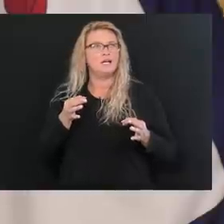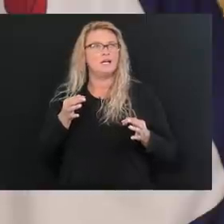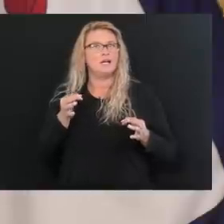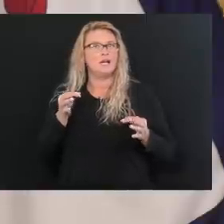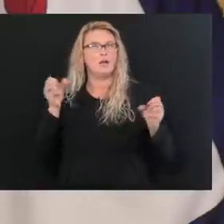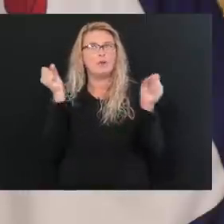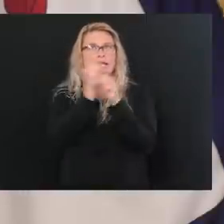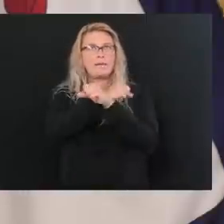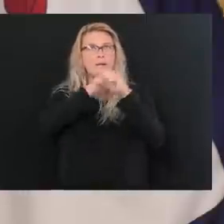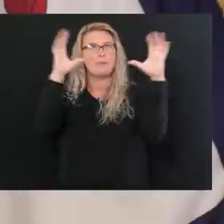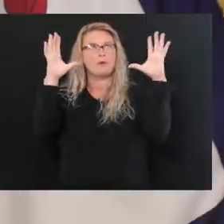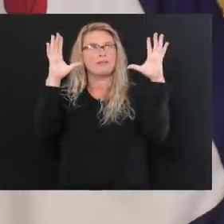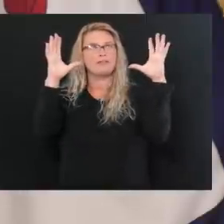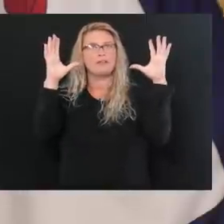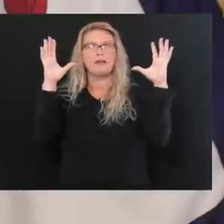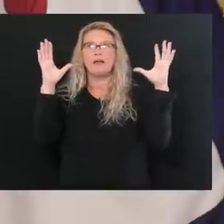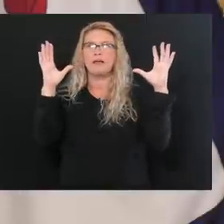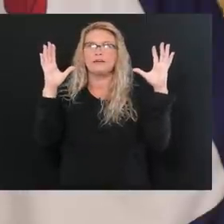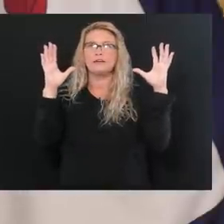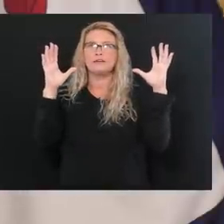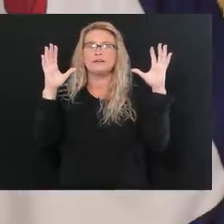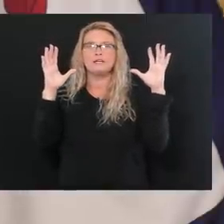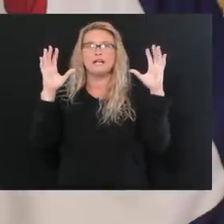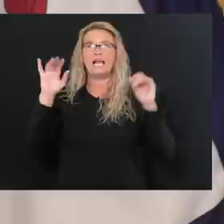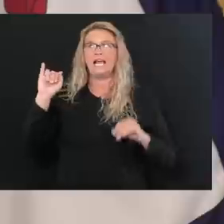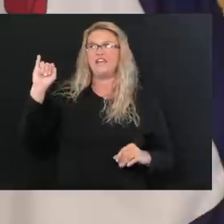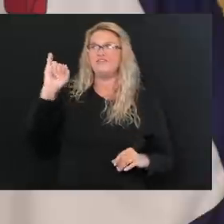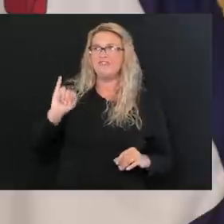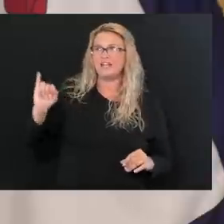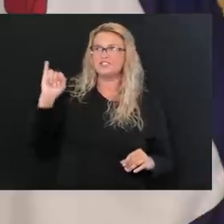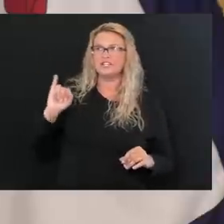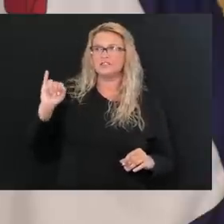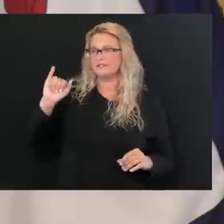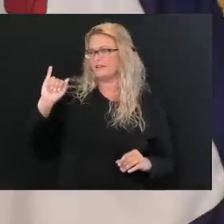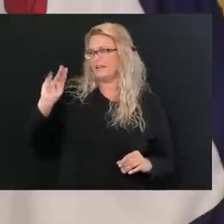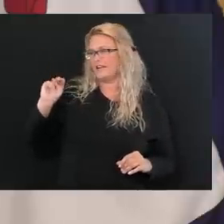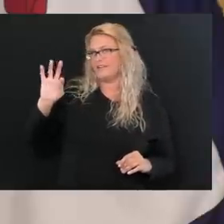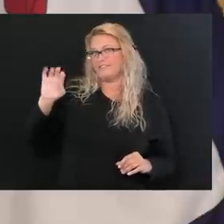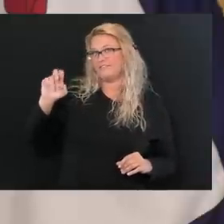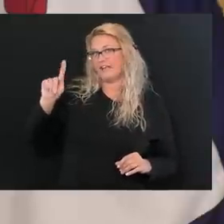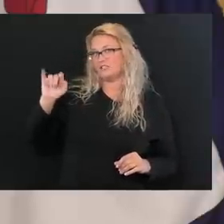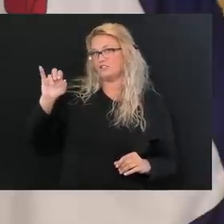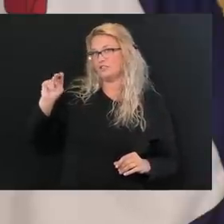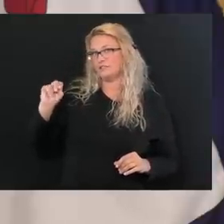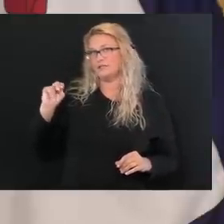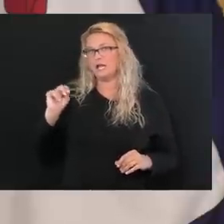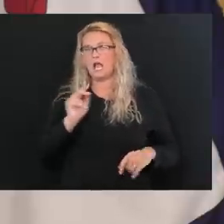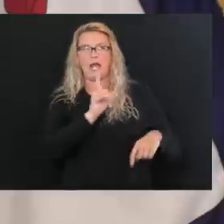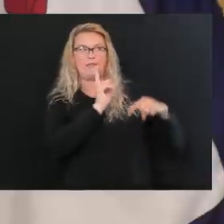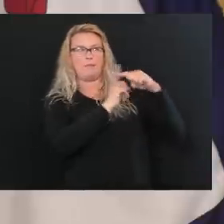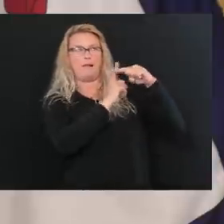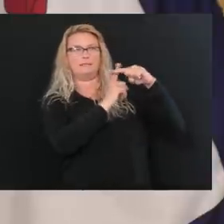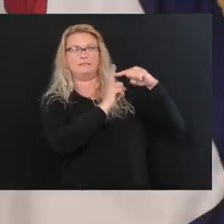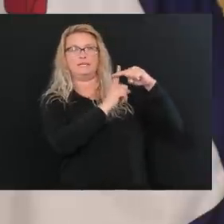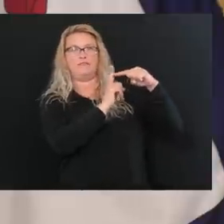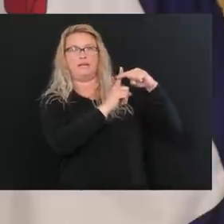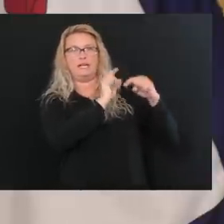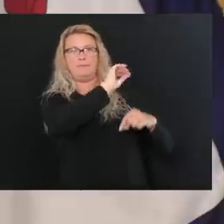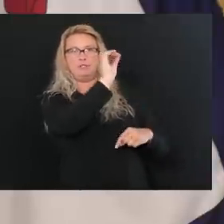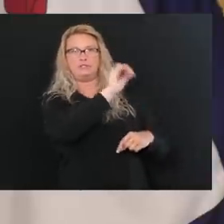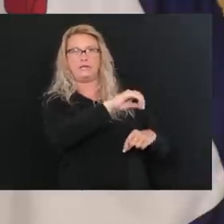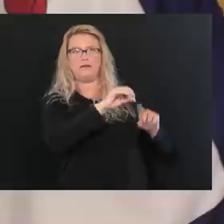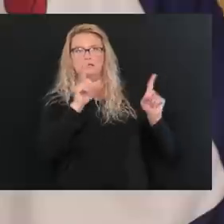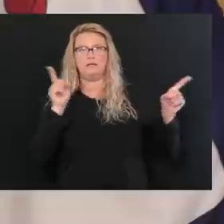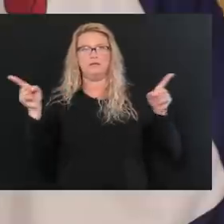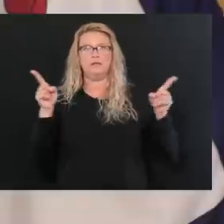of looking at this as infection and positivity and giving the people the best of the